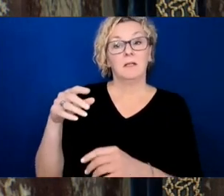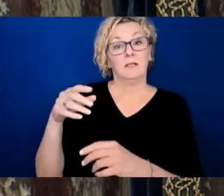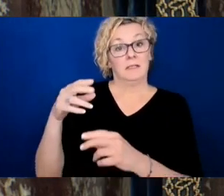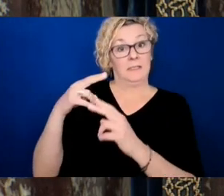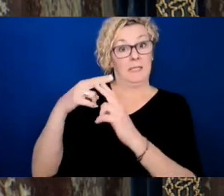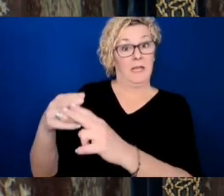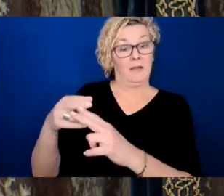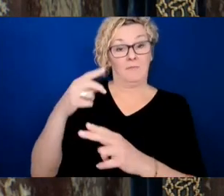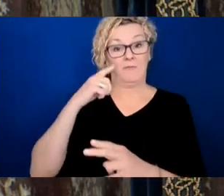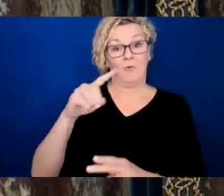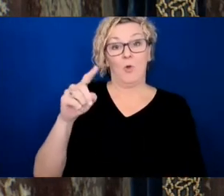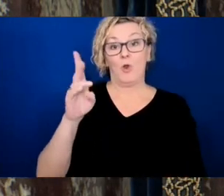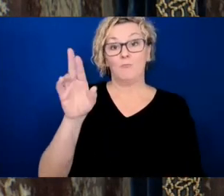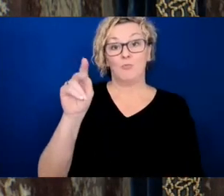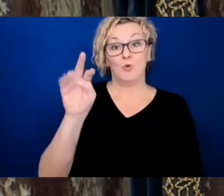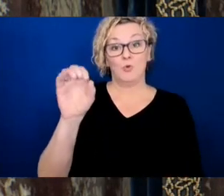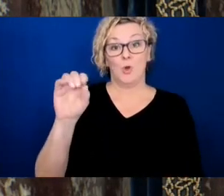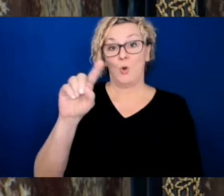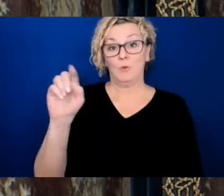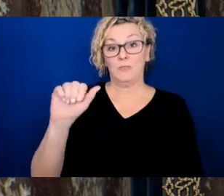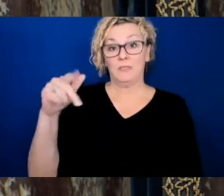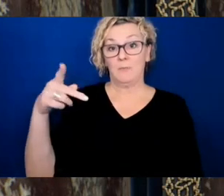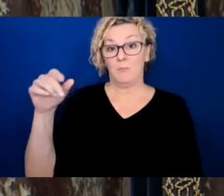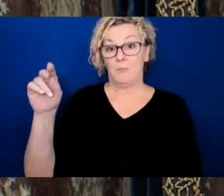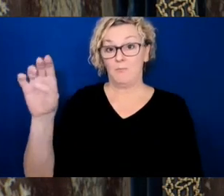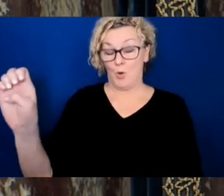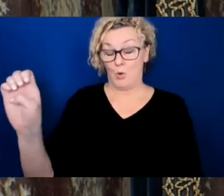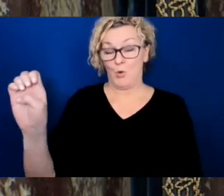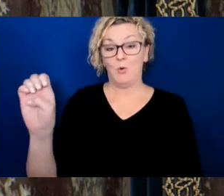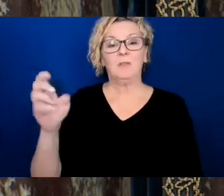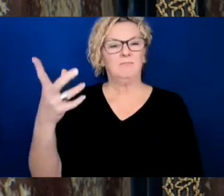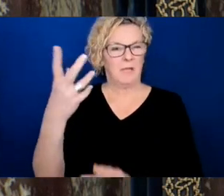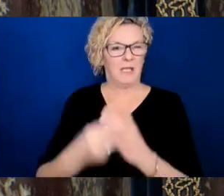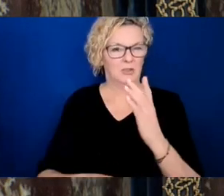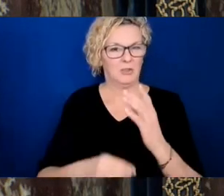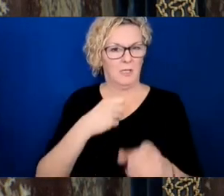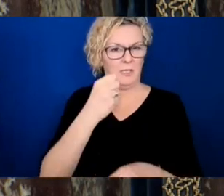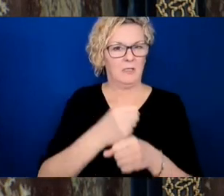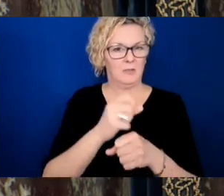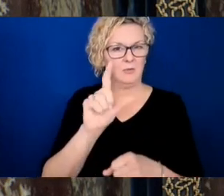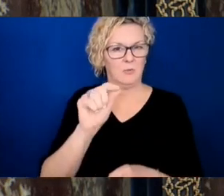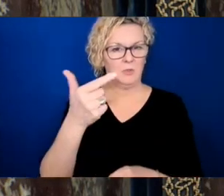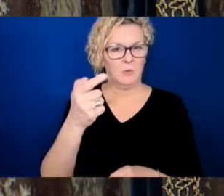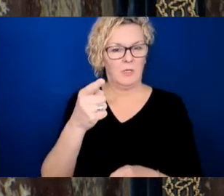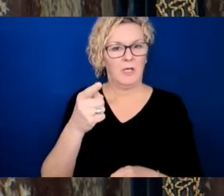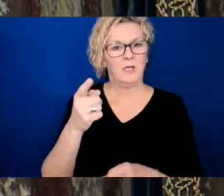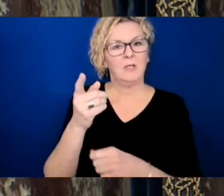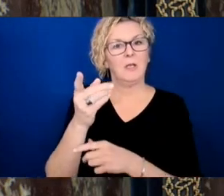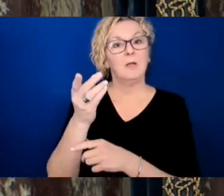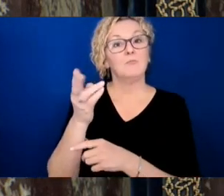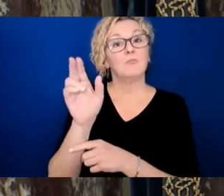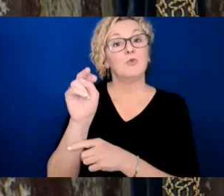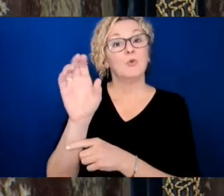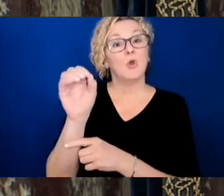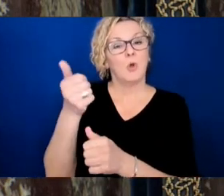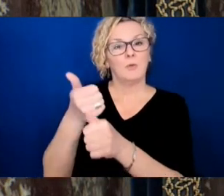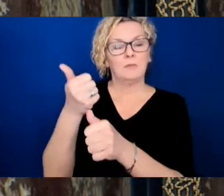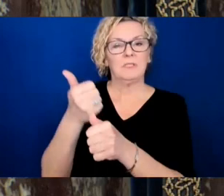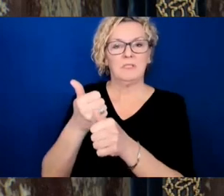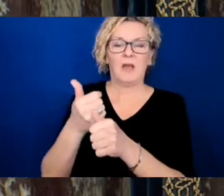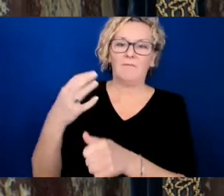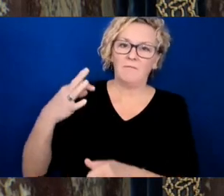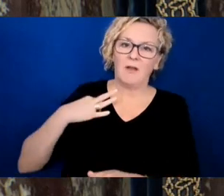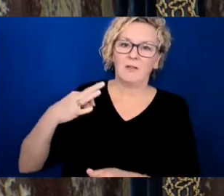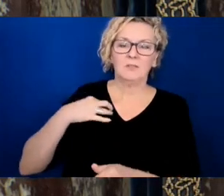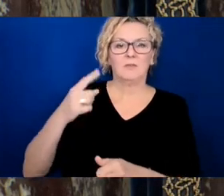after, passed away in 2021. Bruno was a long-time community volunteer, past Cloverdale Chamber of